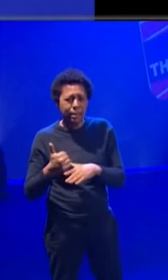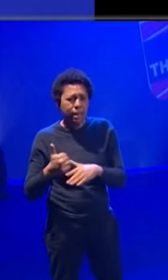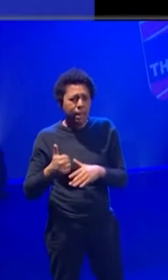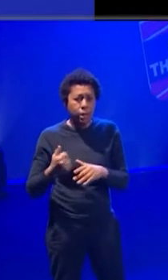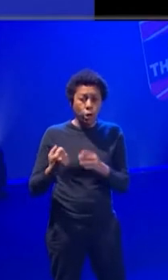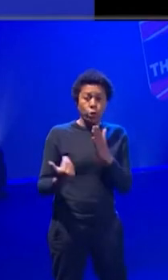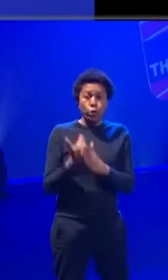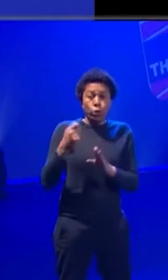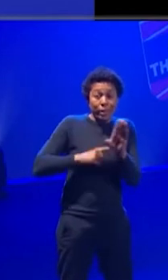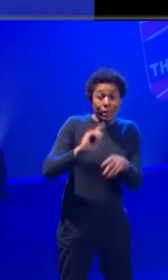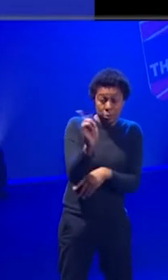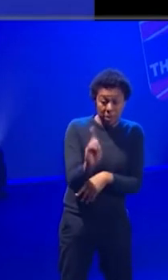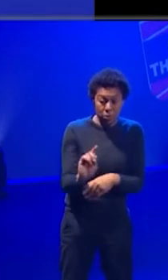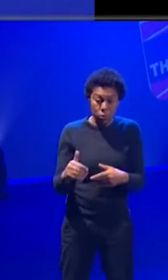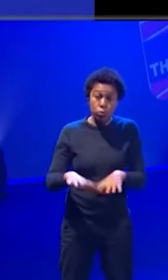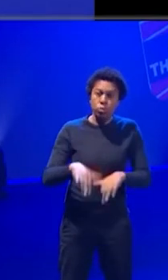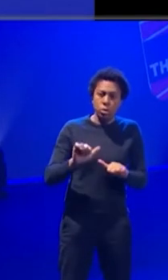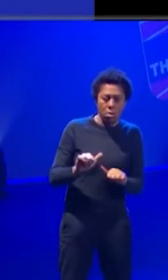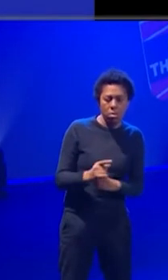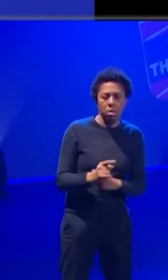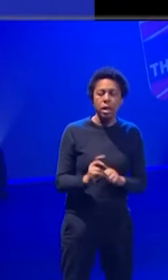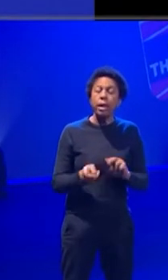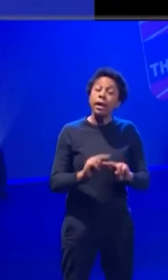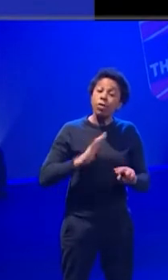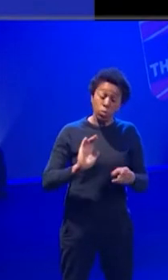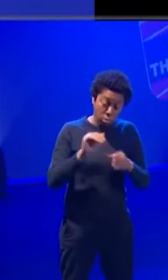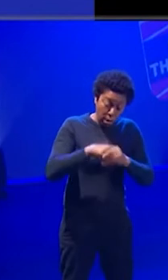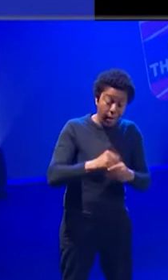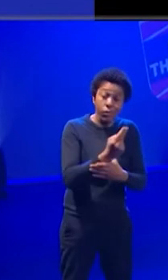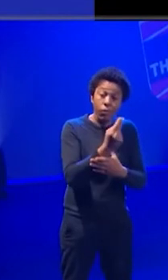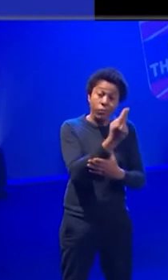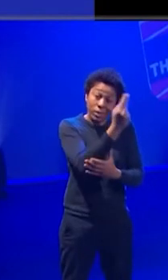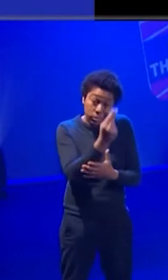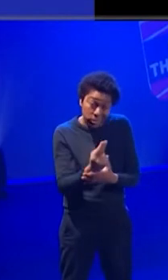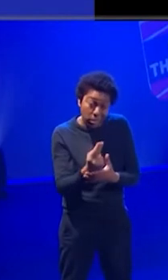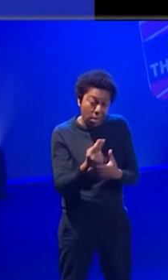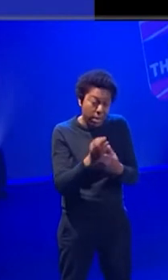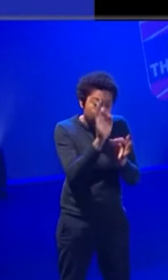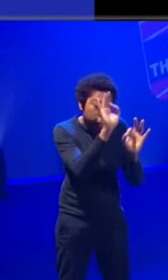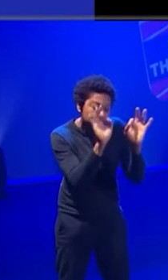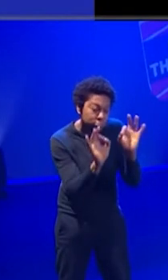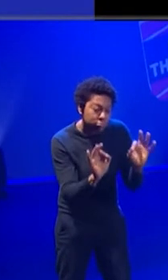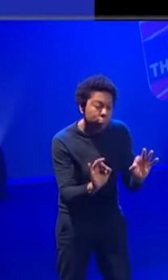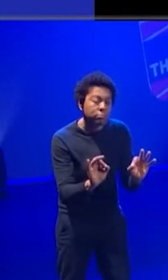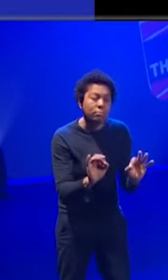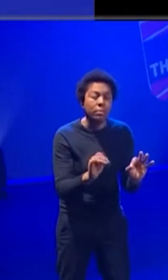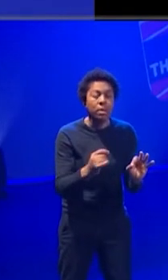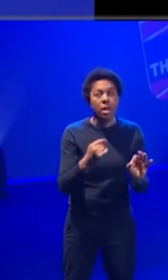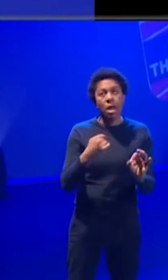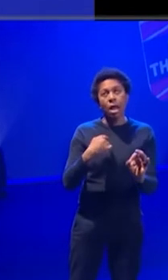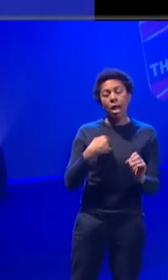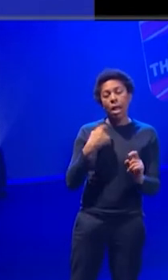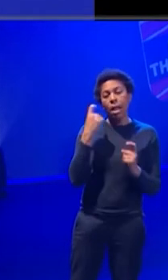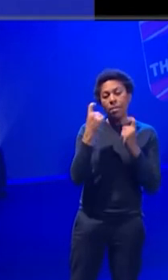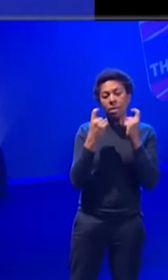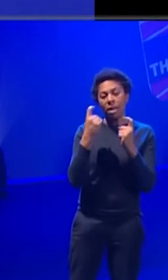If you're looking, going into sort of design stuff, I think it's, you know, there's kind of, well, a little